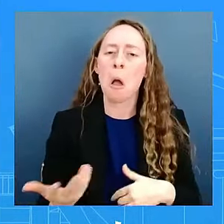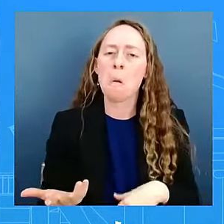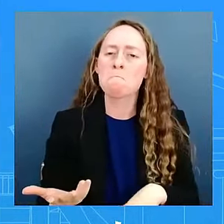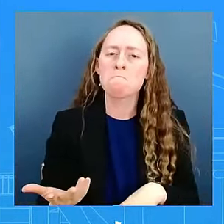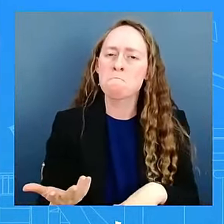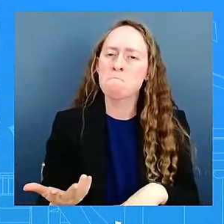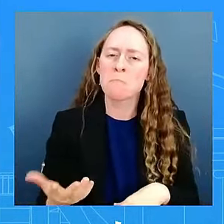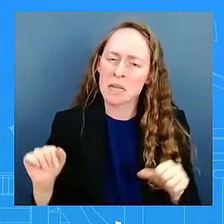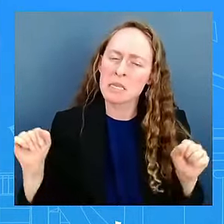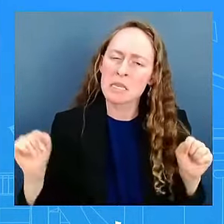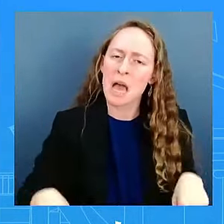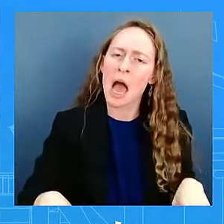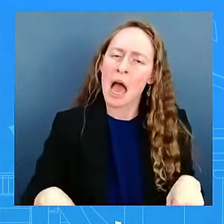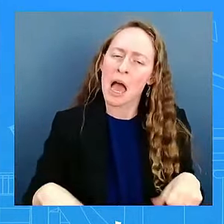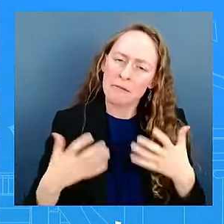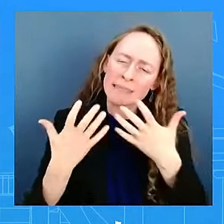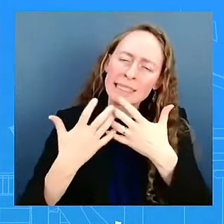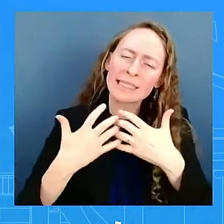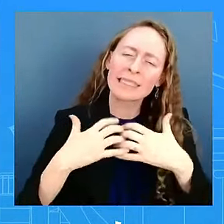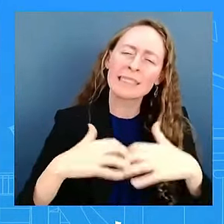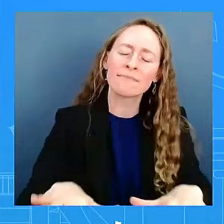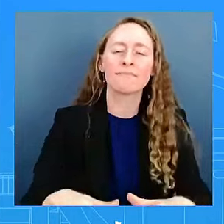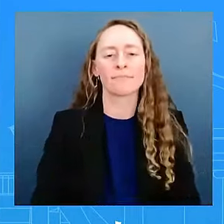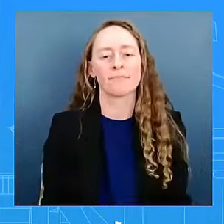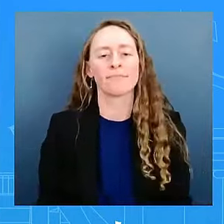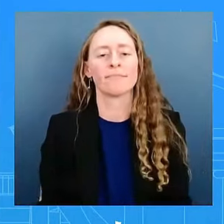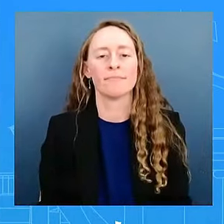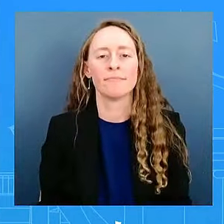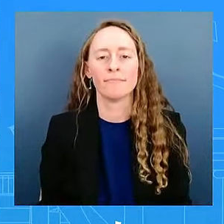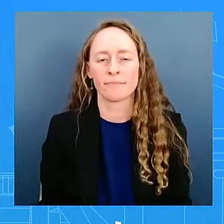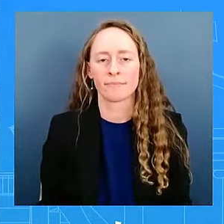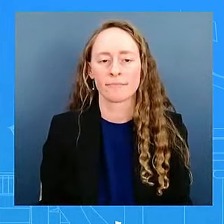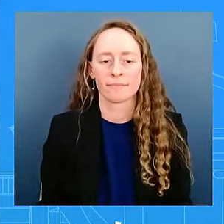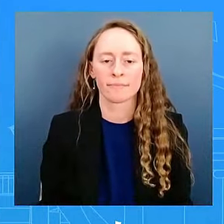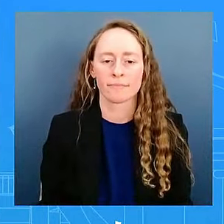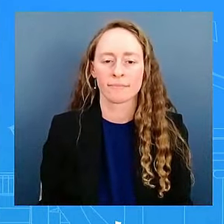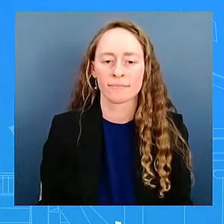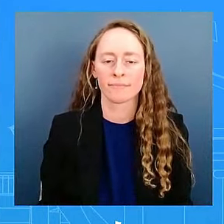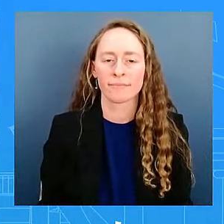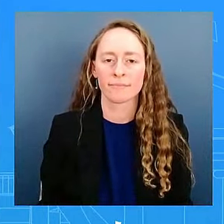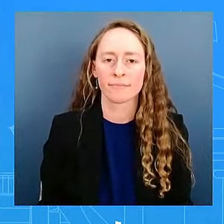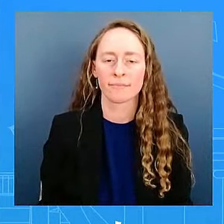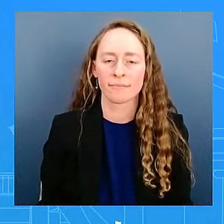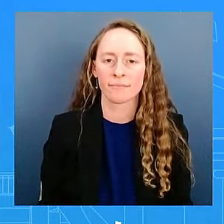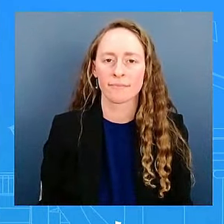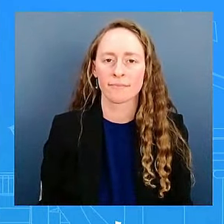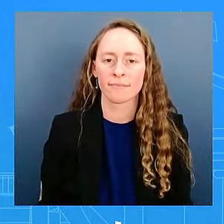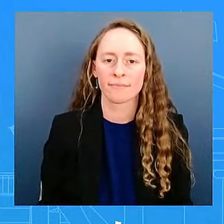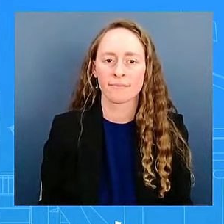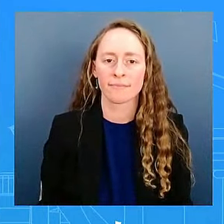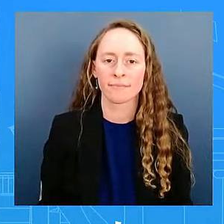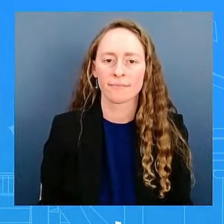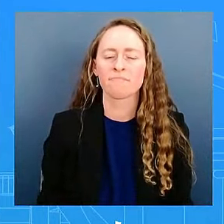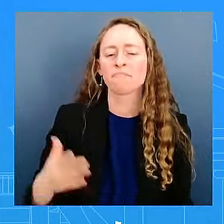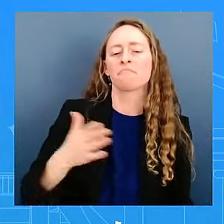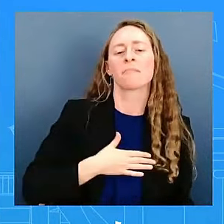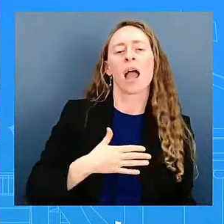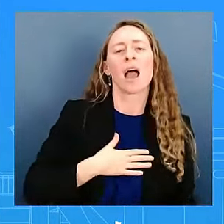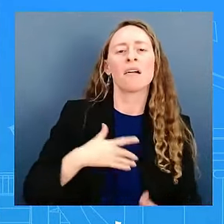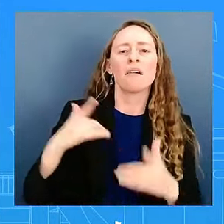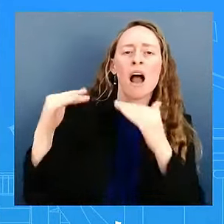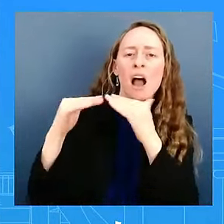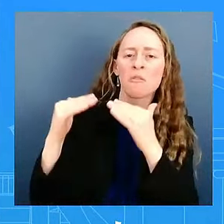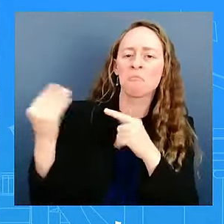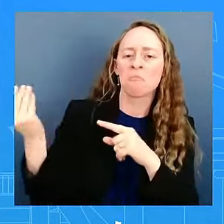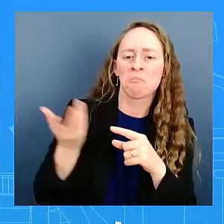process being torpedoed completely or otherwise, my colleagues and I have spoken to family members of hostages who